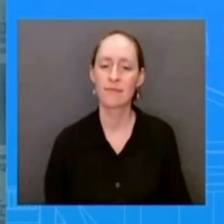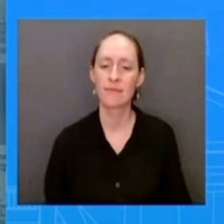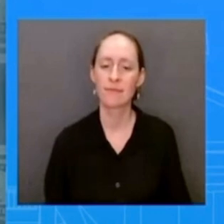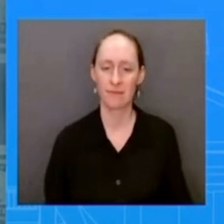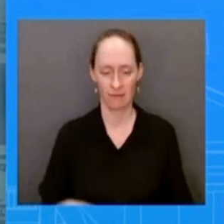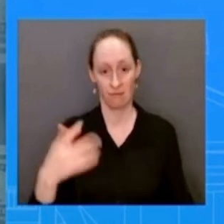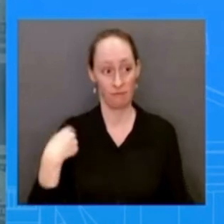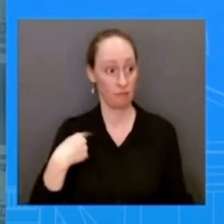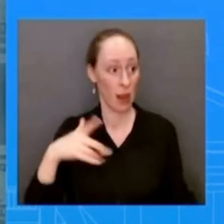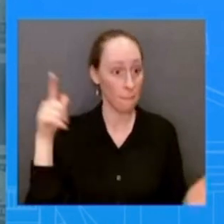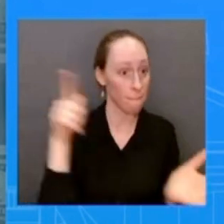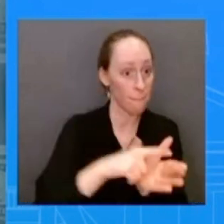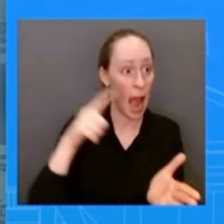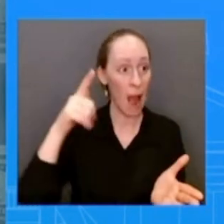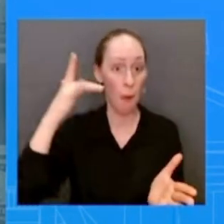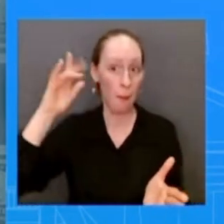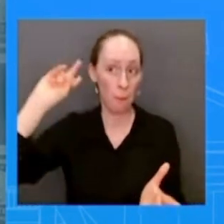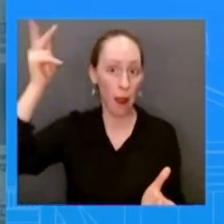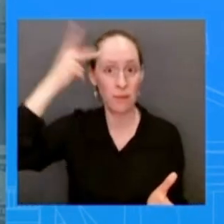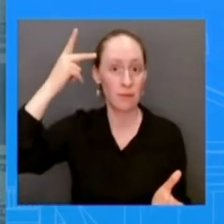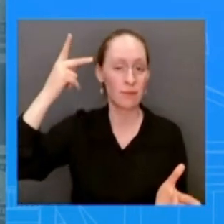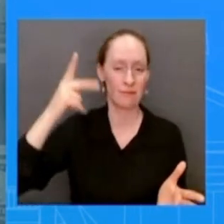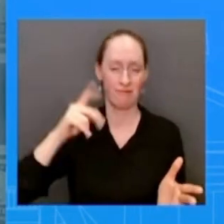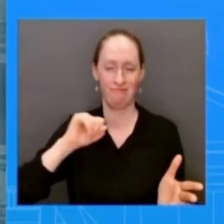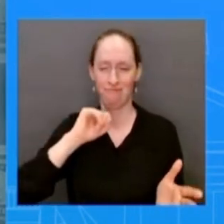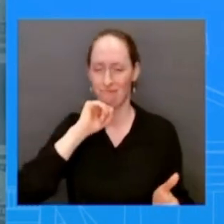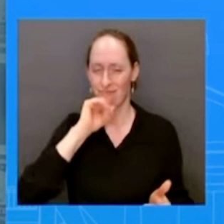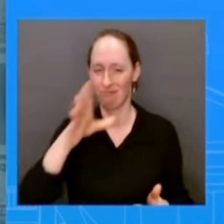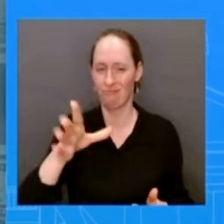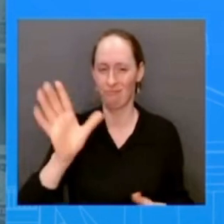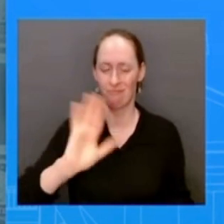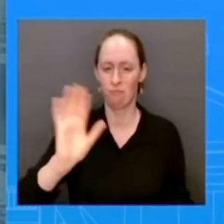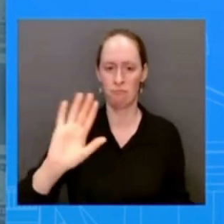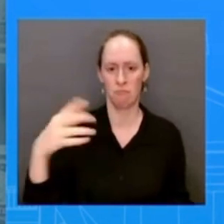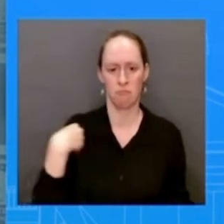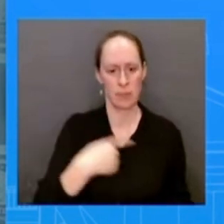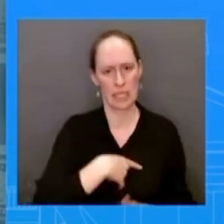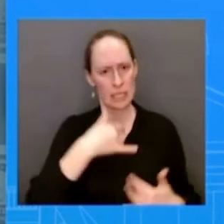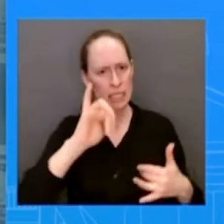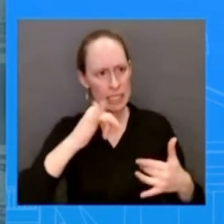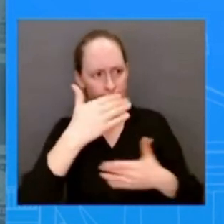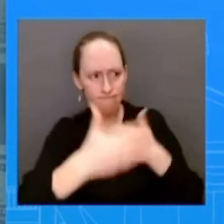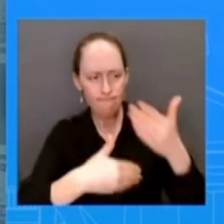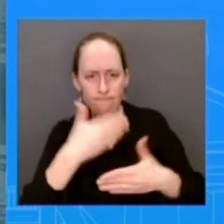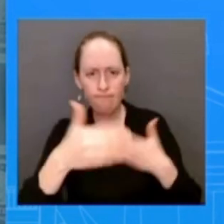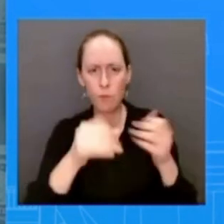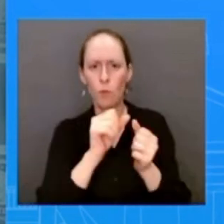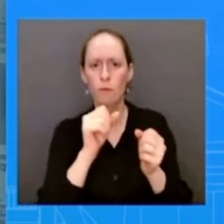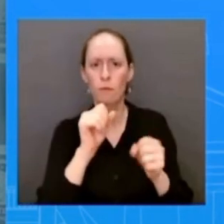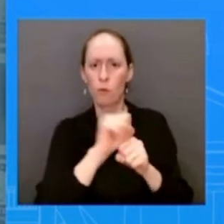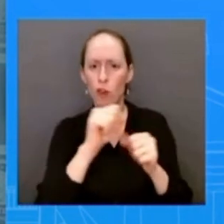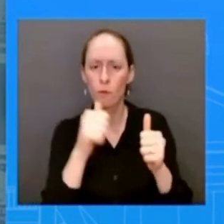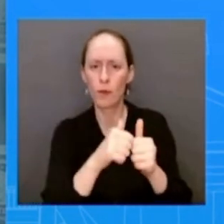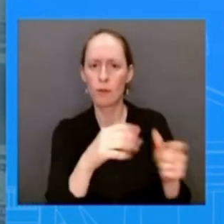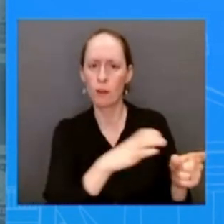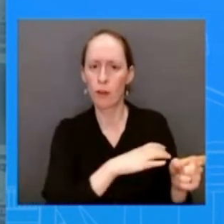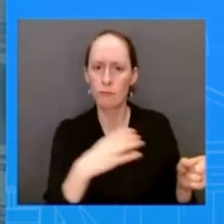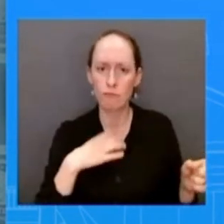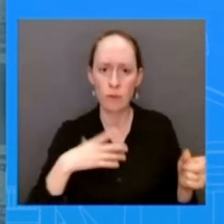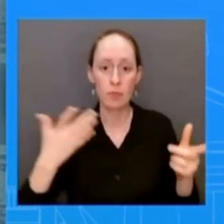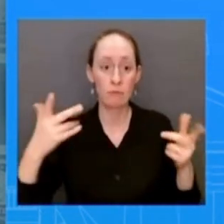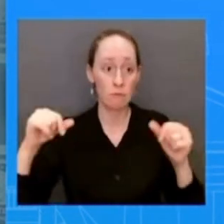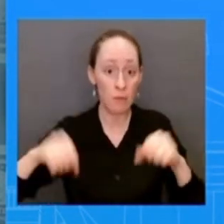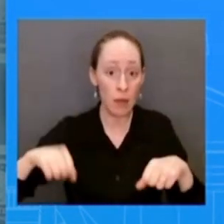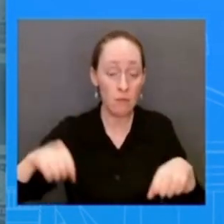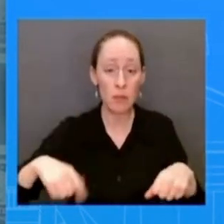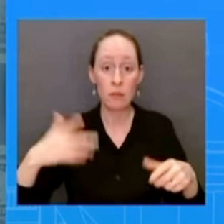have anything else to share i know there's legislation that's being thought about or going to be put forward but we're going to continue to work congress